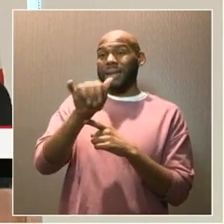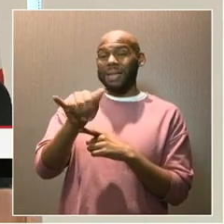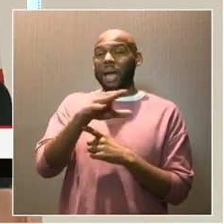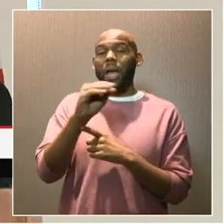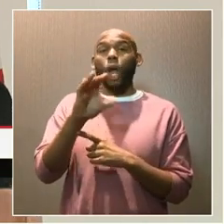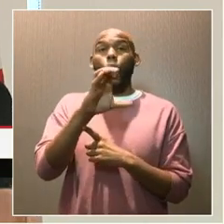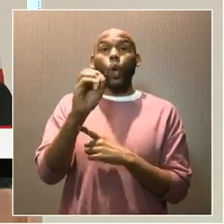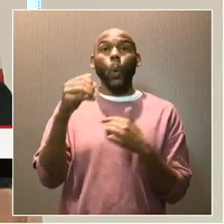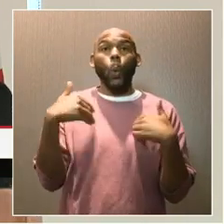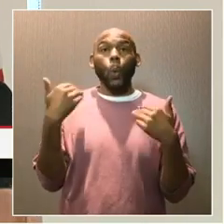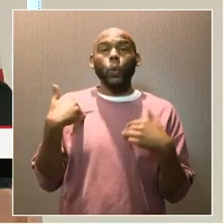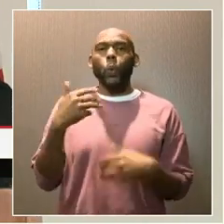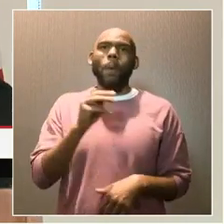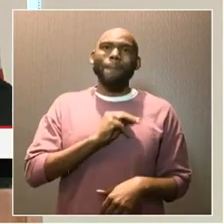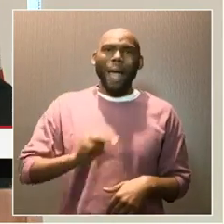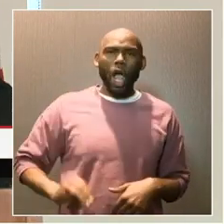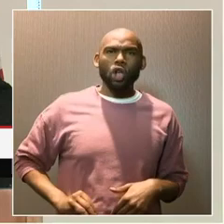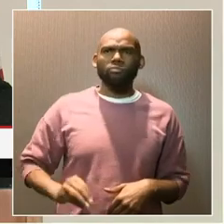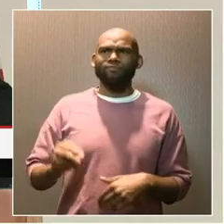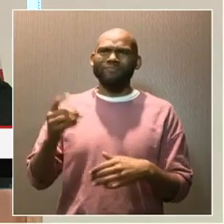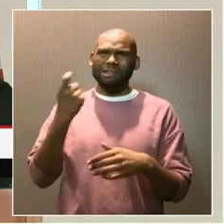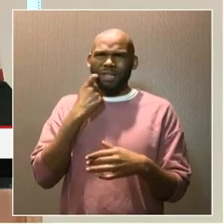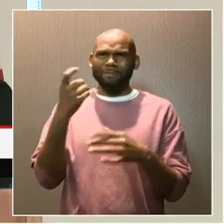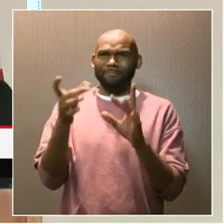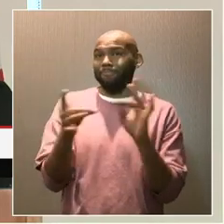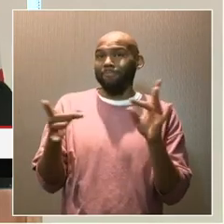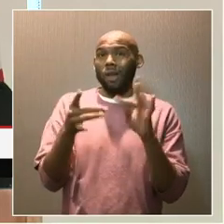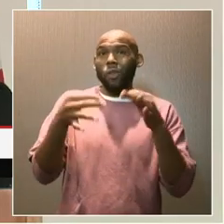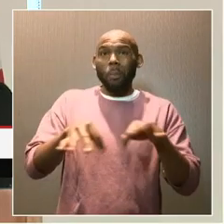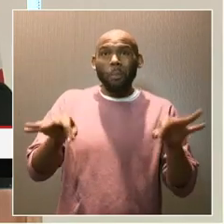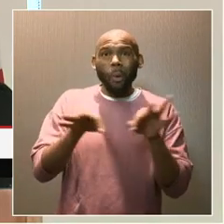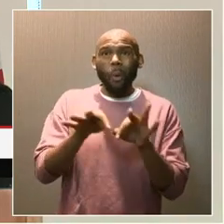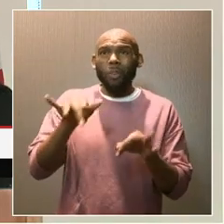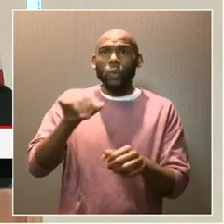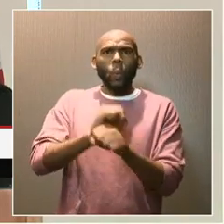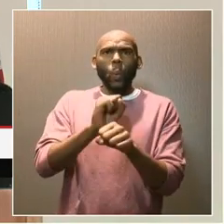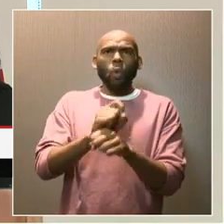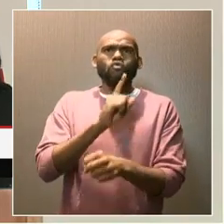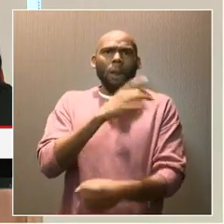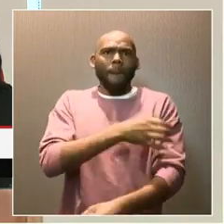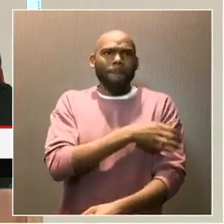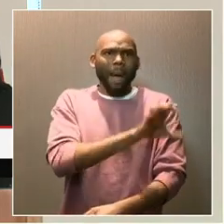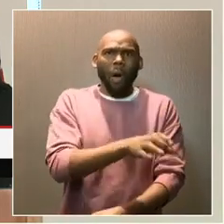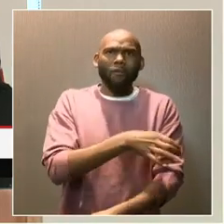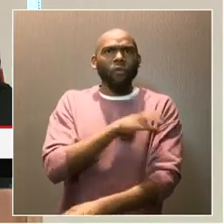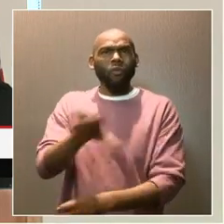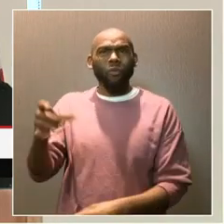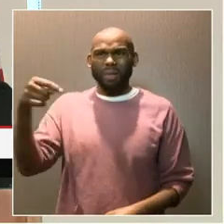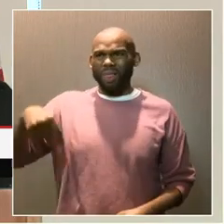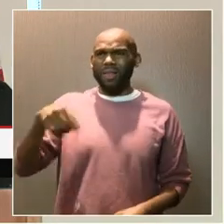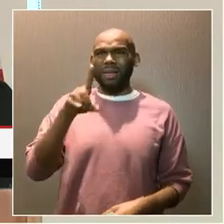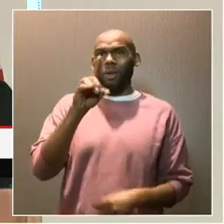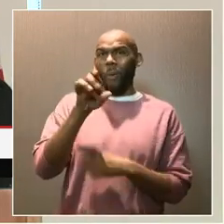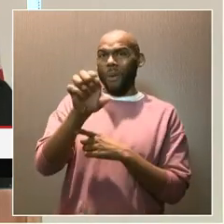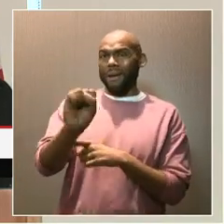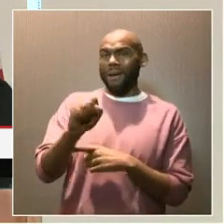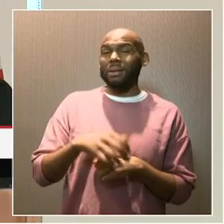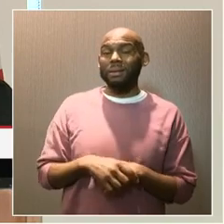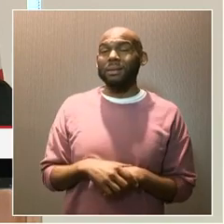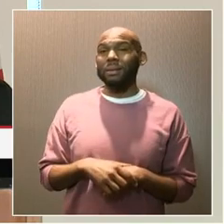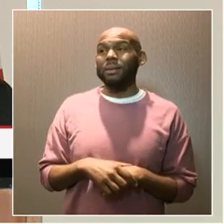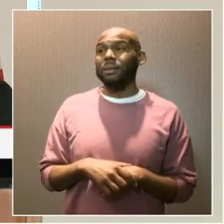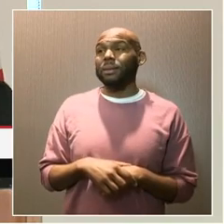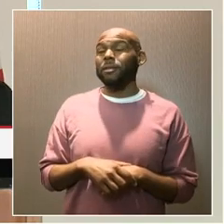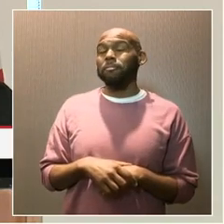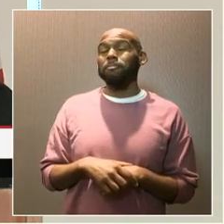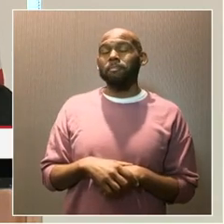testament to the important and empowering work that we do here at the Department of Employment Services and through these